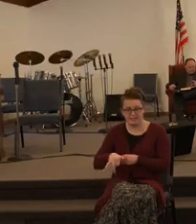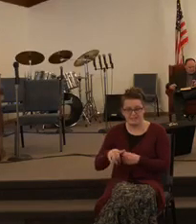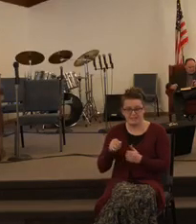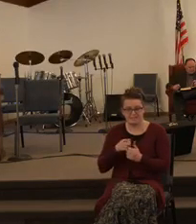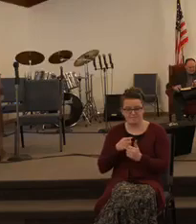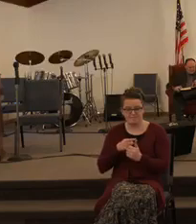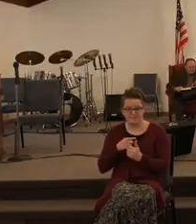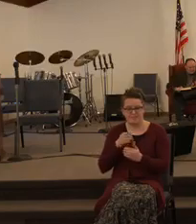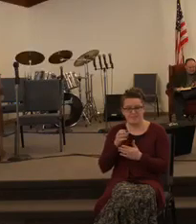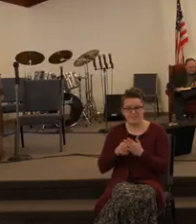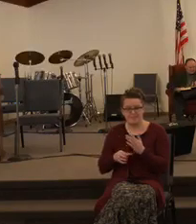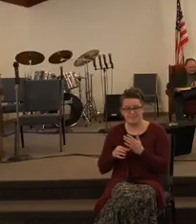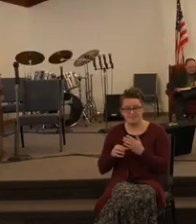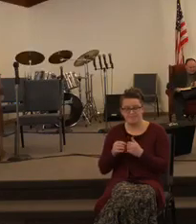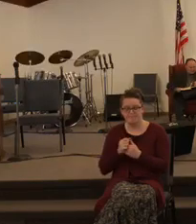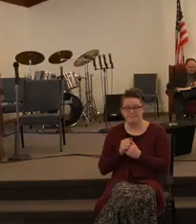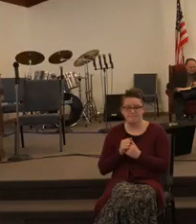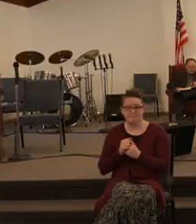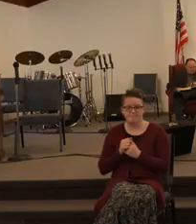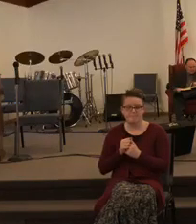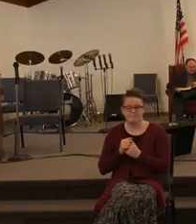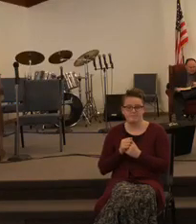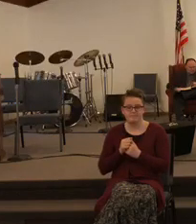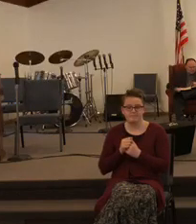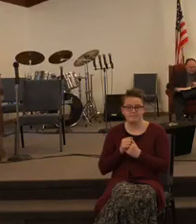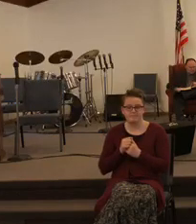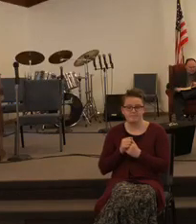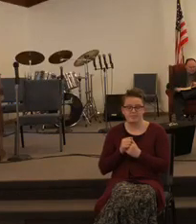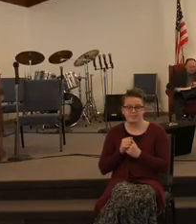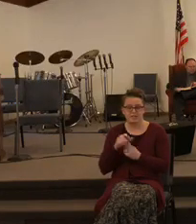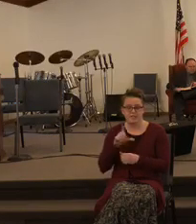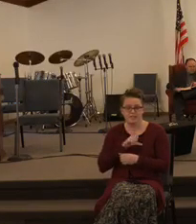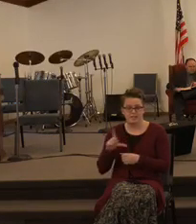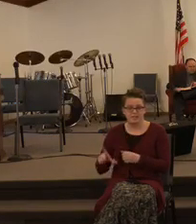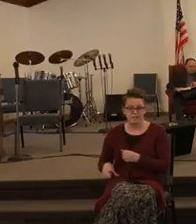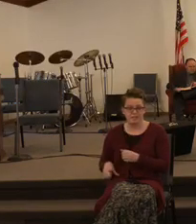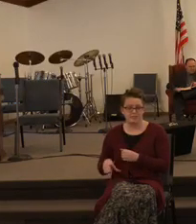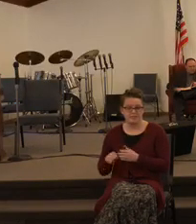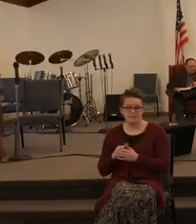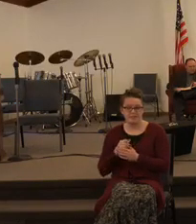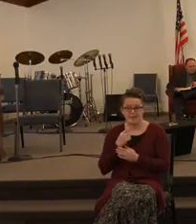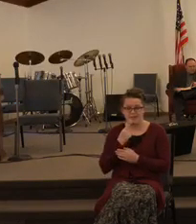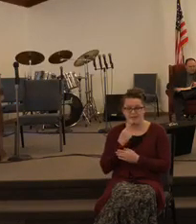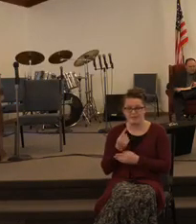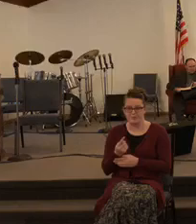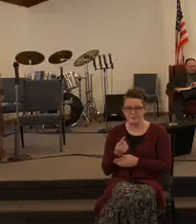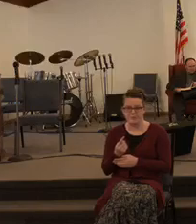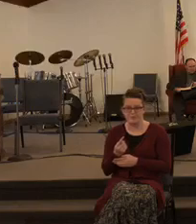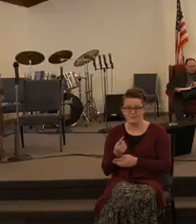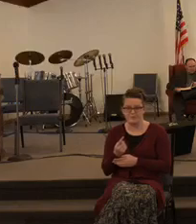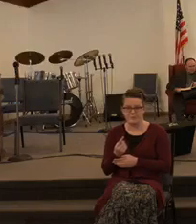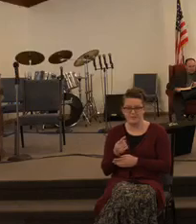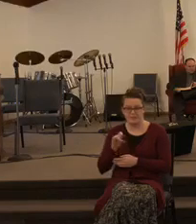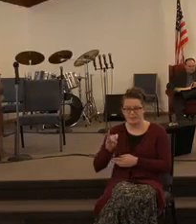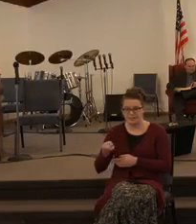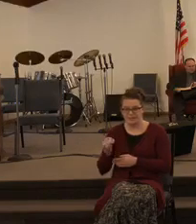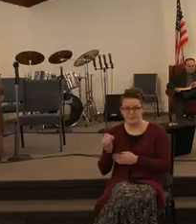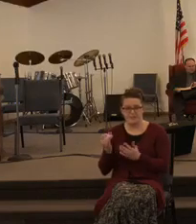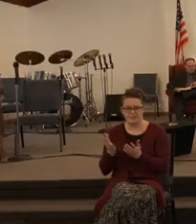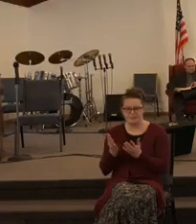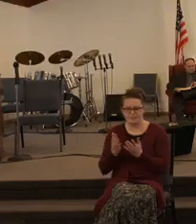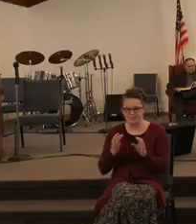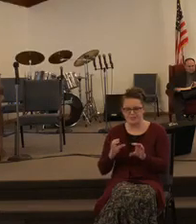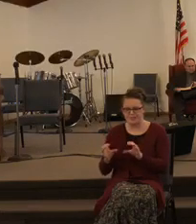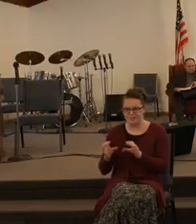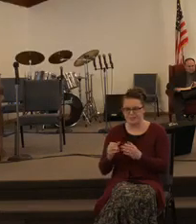we see what the Lord had told him to do. We find in